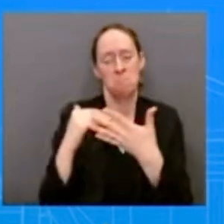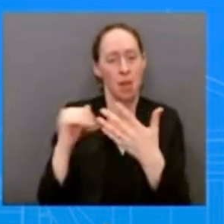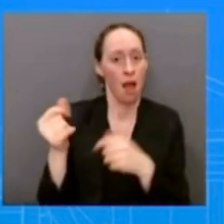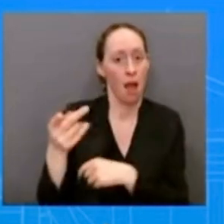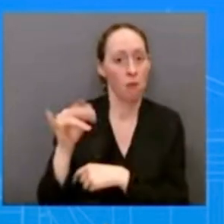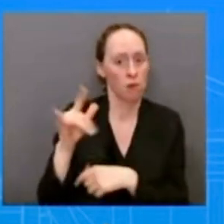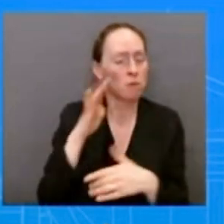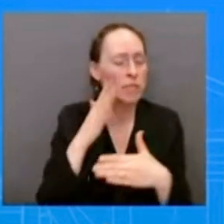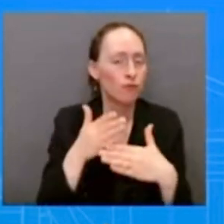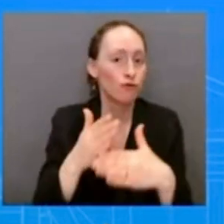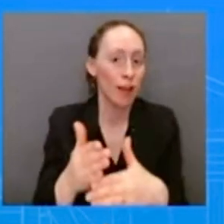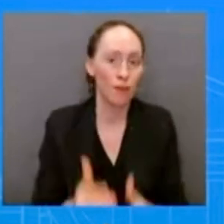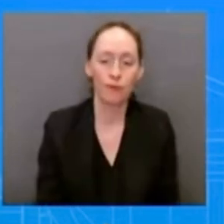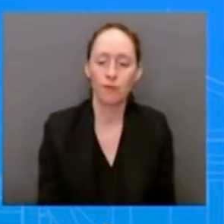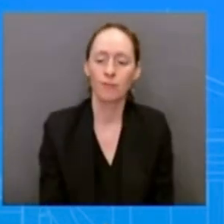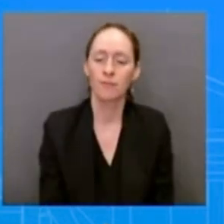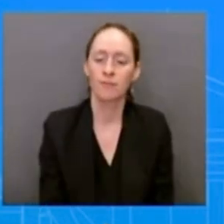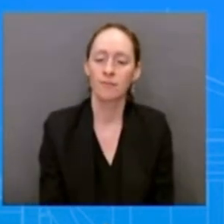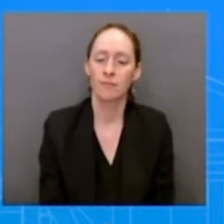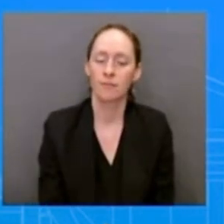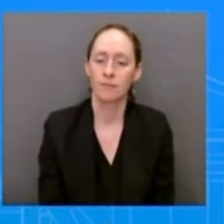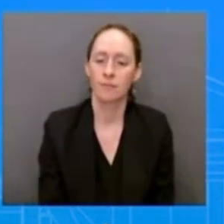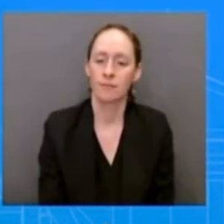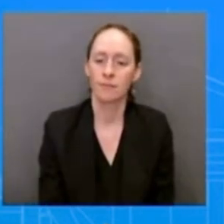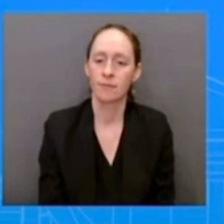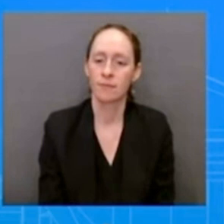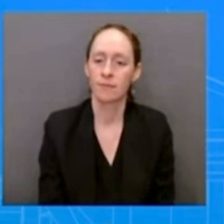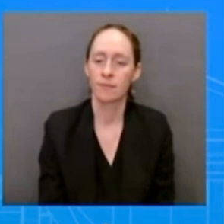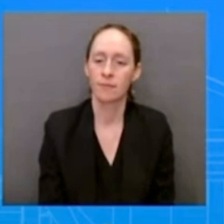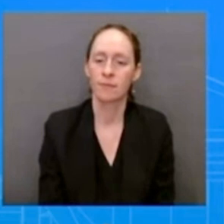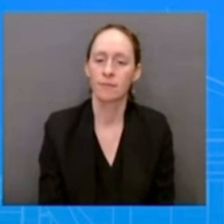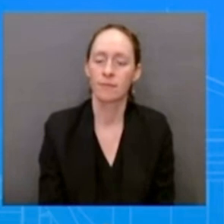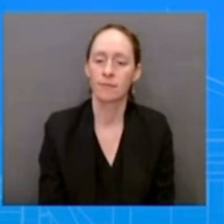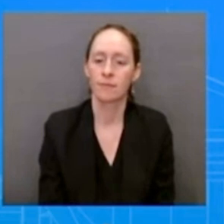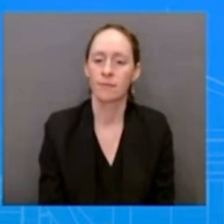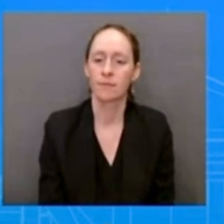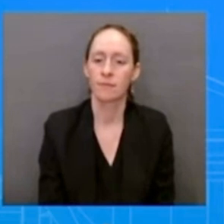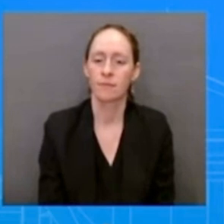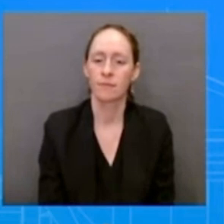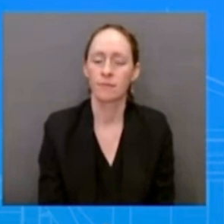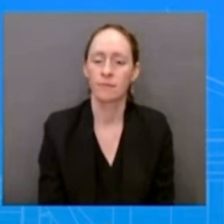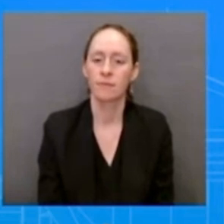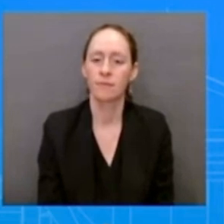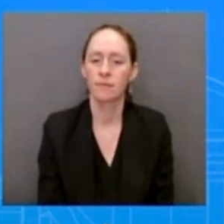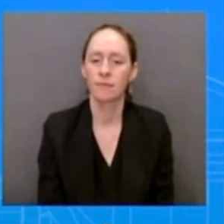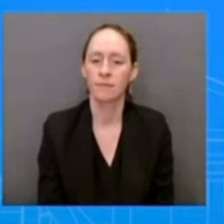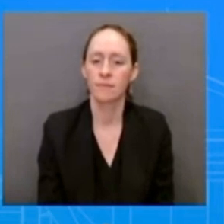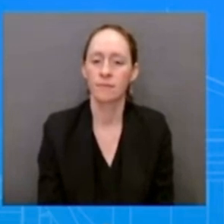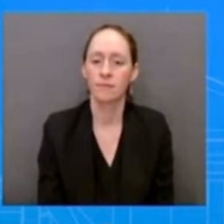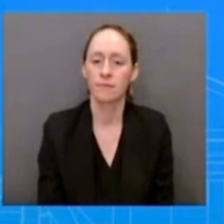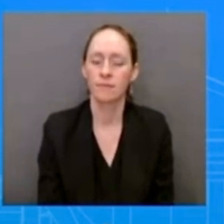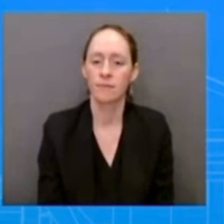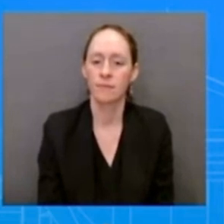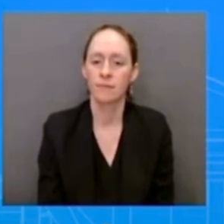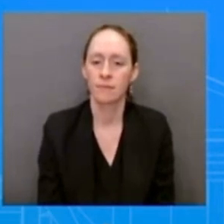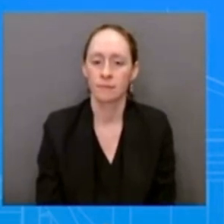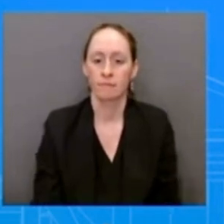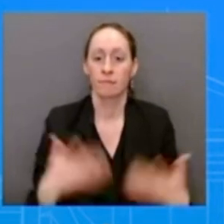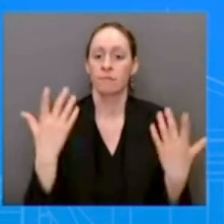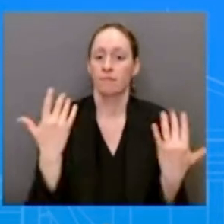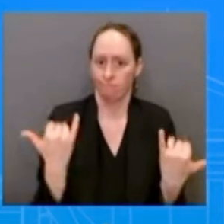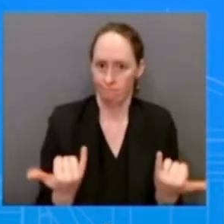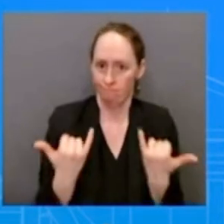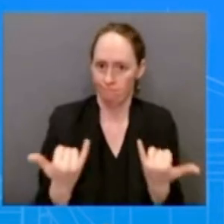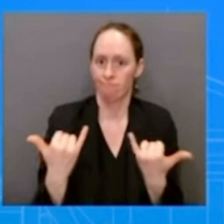of missile strikes that we've now seen from russia um this comes right as uh she left um russia yeah pretty ironic